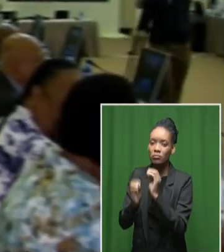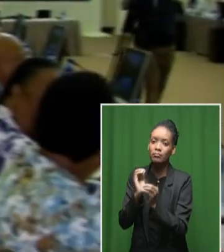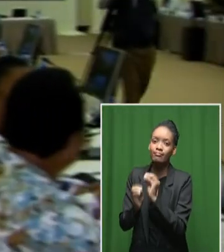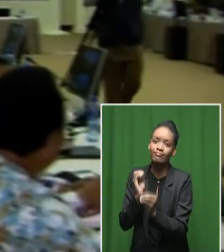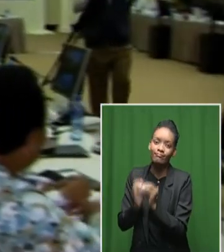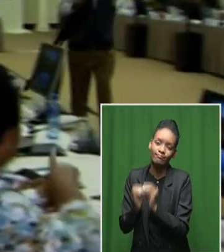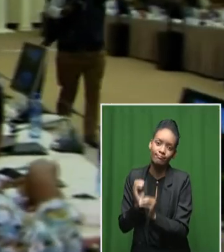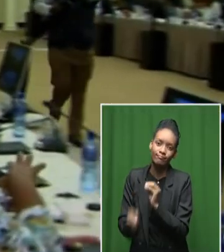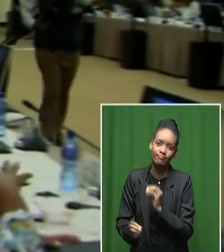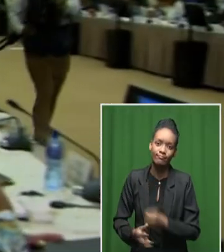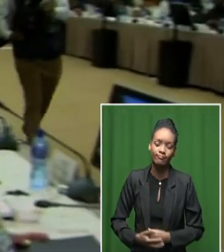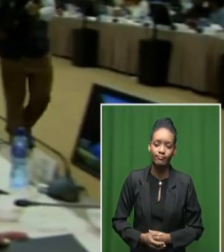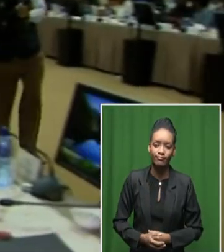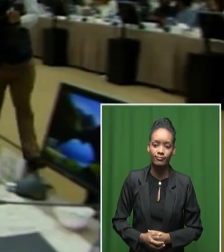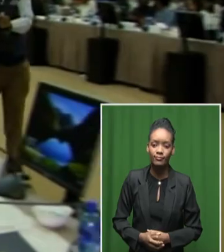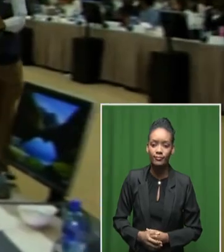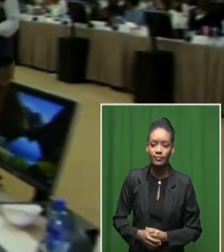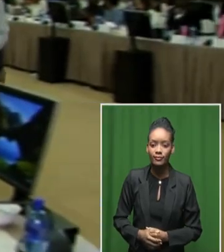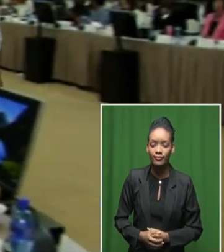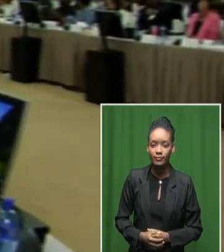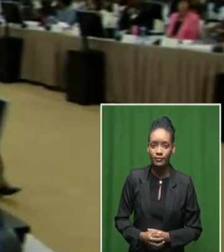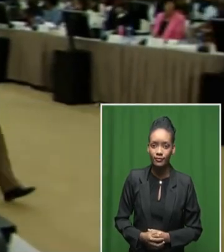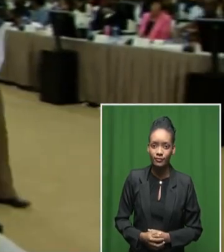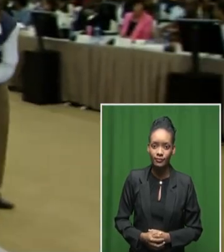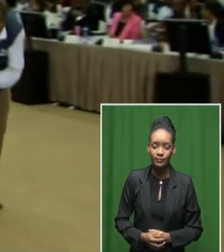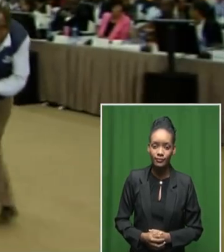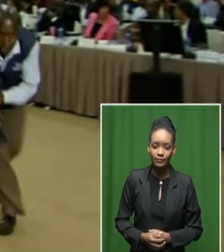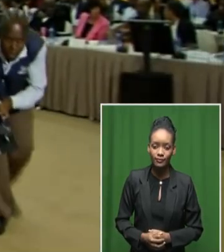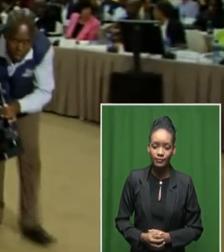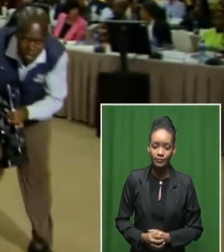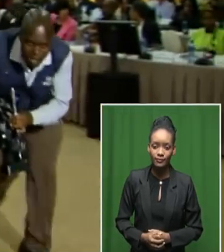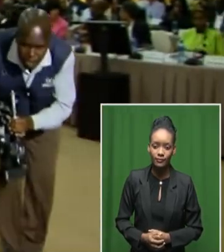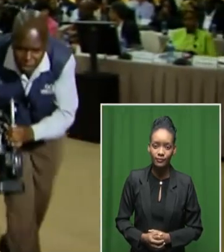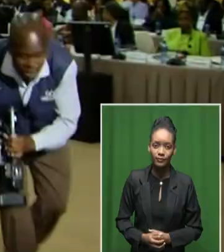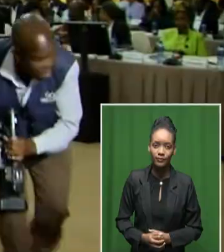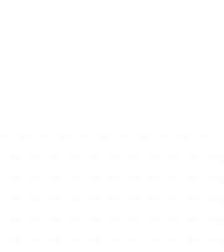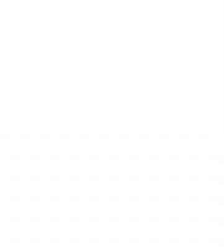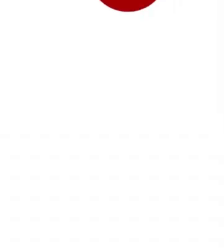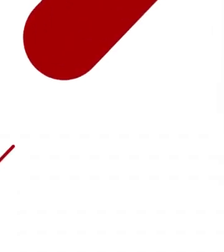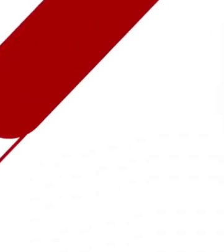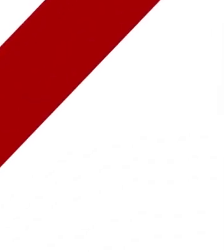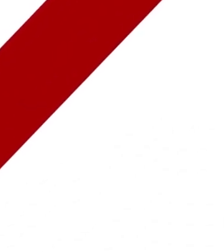generation. Samkele Masego, SBC News, Johannesburg.